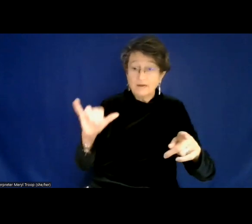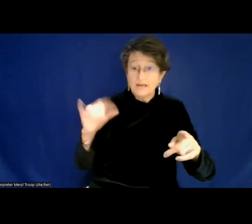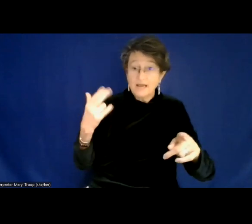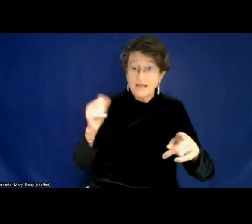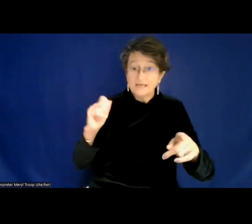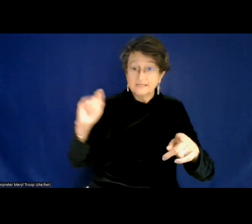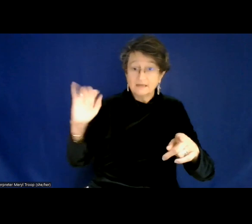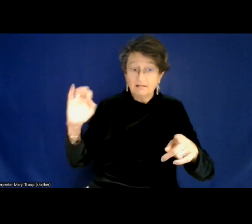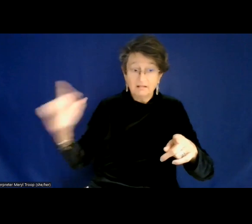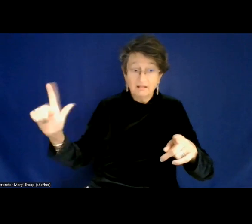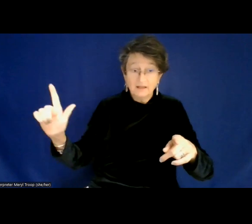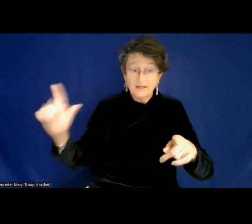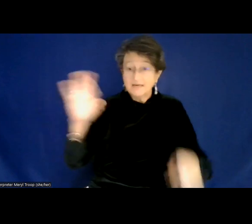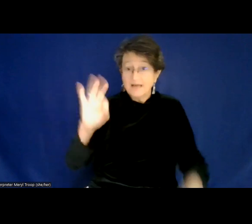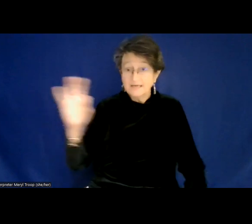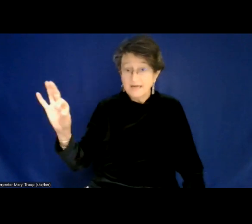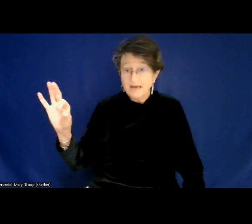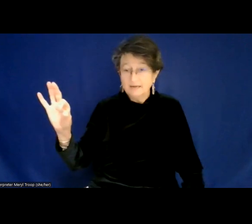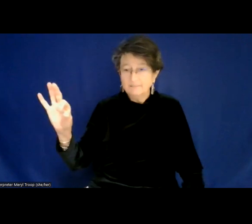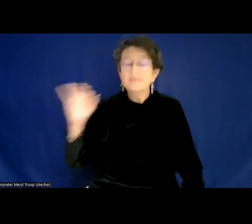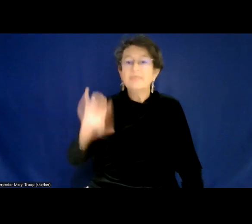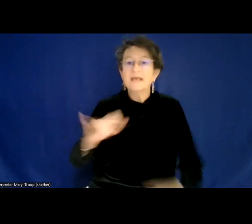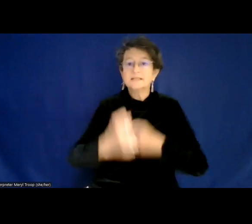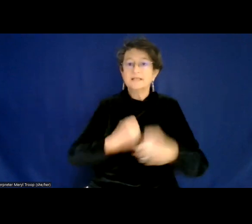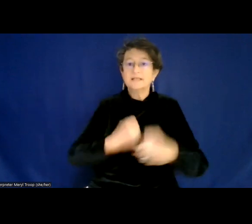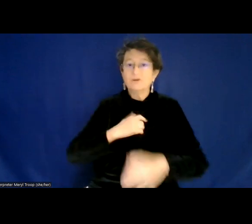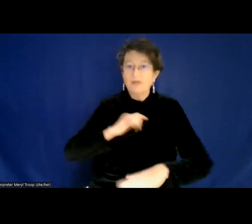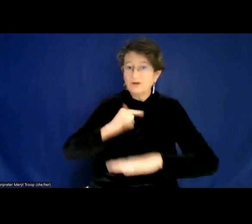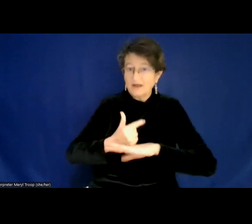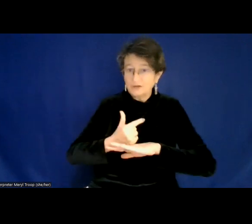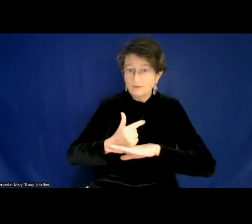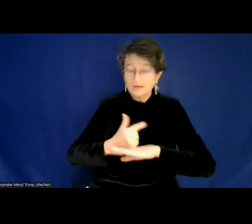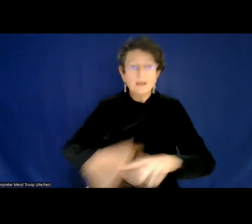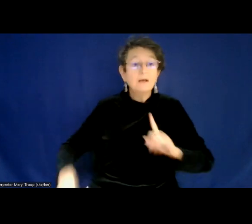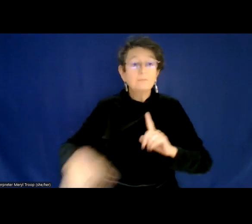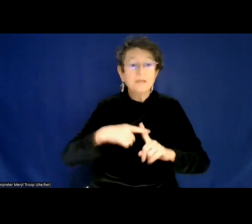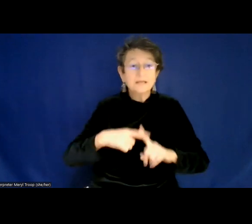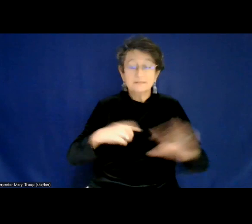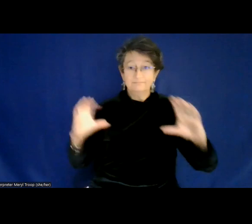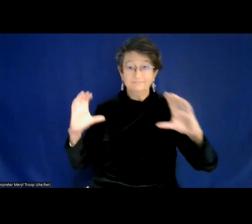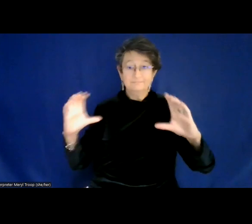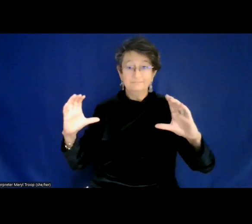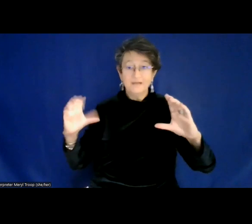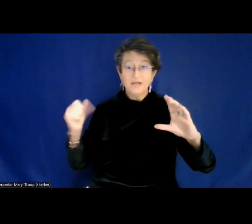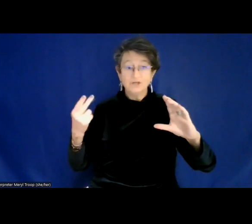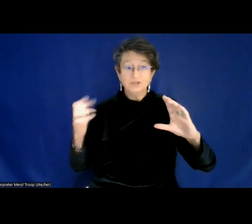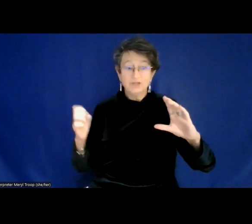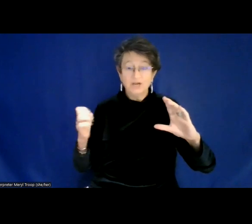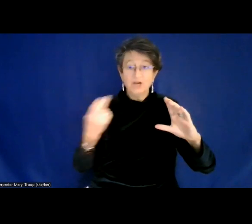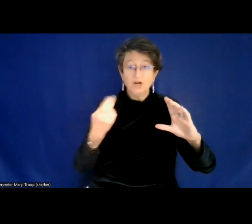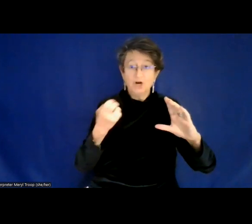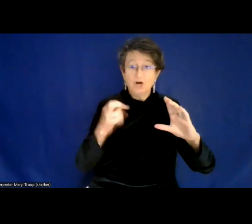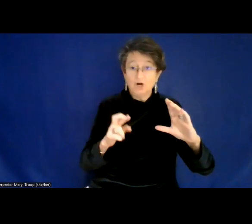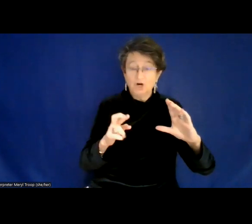have 99. That is my USM grad year. And I also have she, her, her. Those are my pronouns. To edit your screen